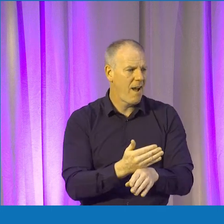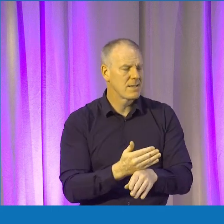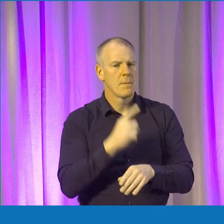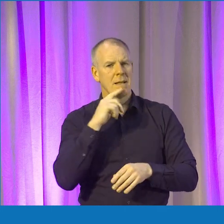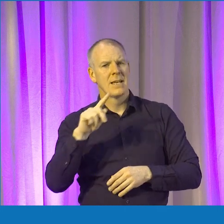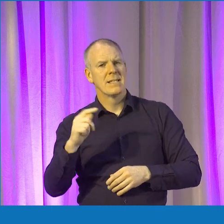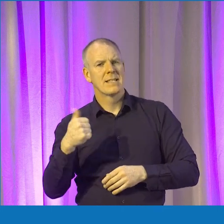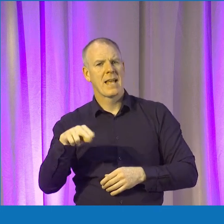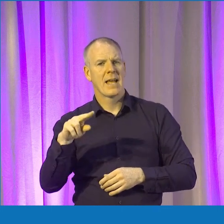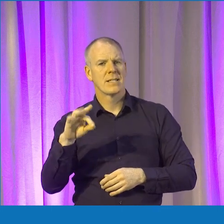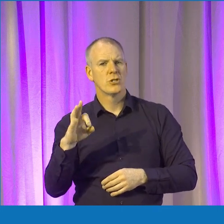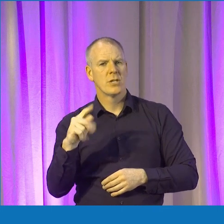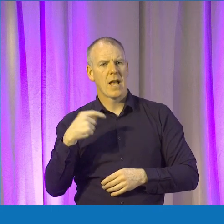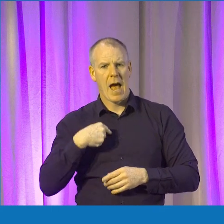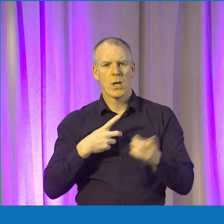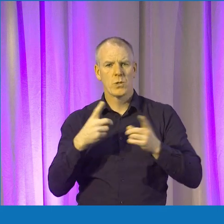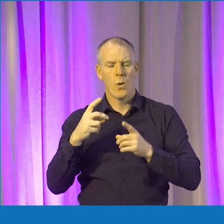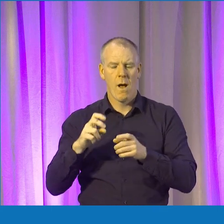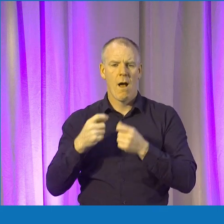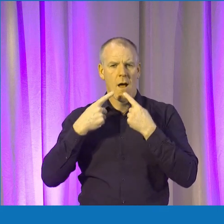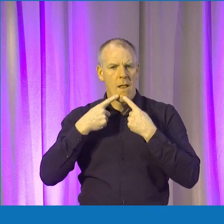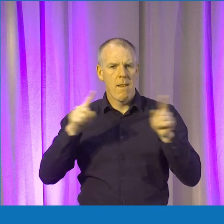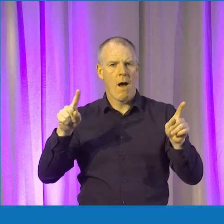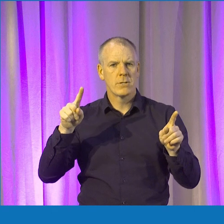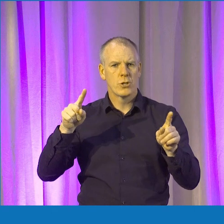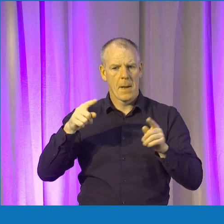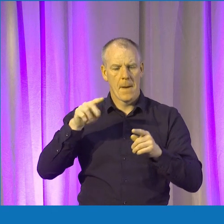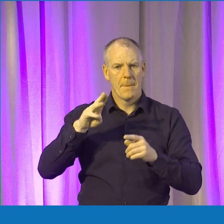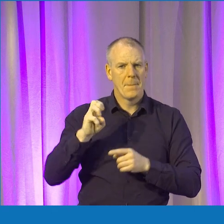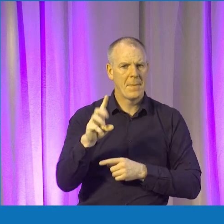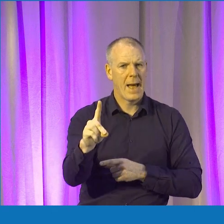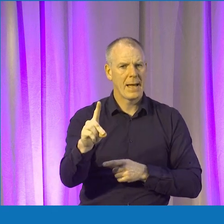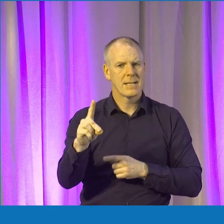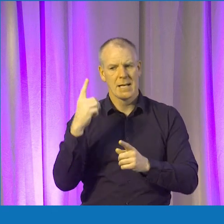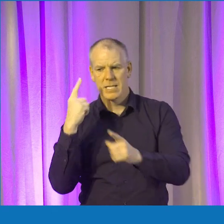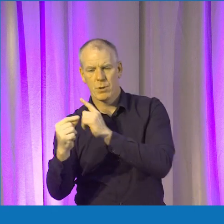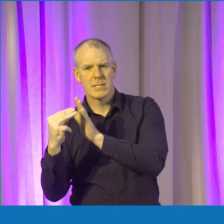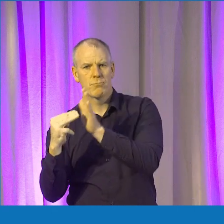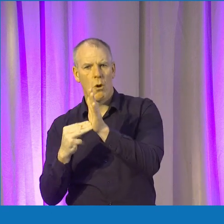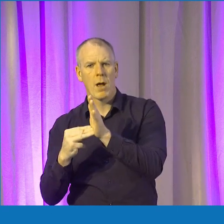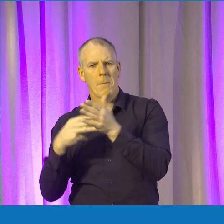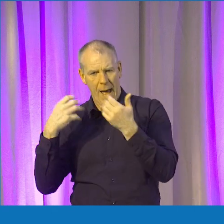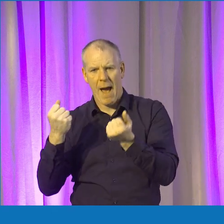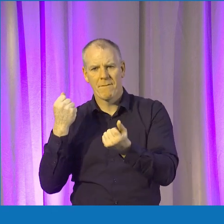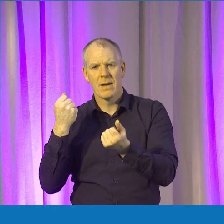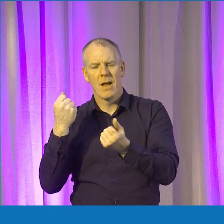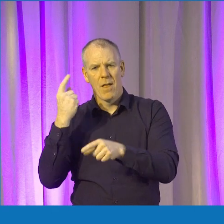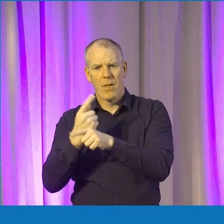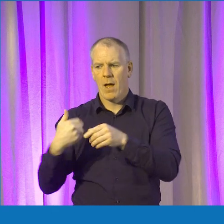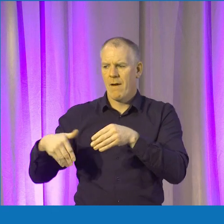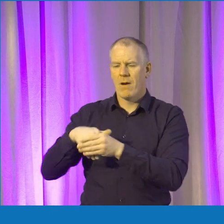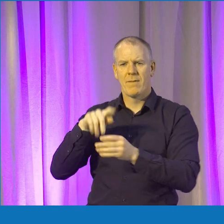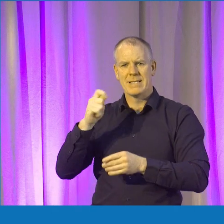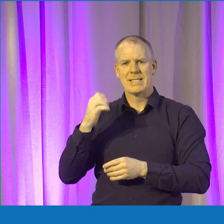Tangent, I run a program called the Launchpad Sprints Program. Tangent has within it, we're a Blackstone Launchpad powered by